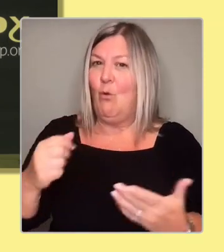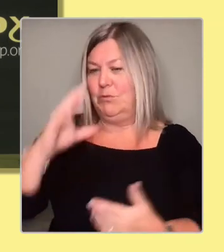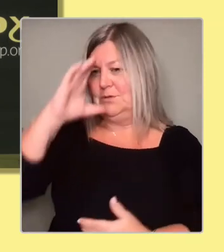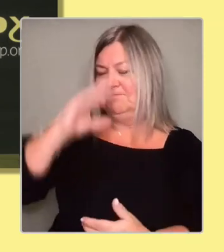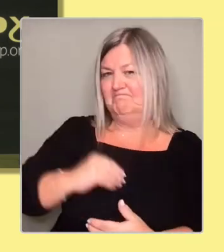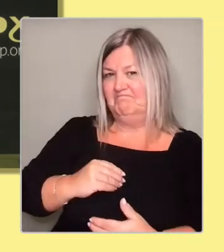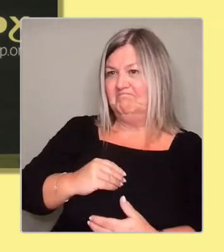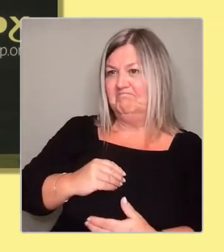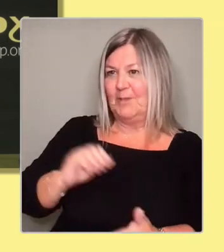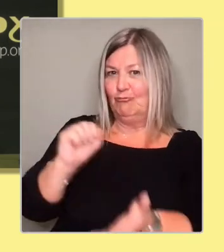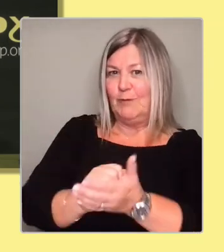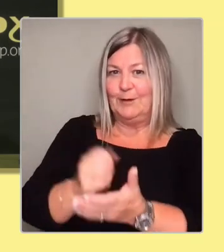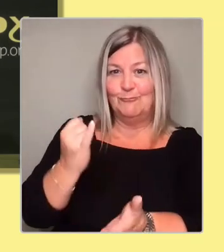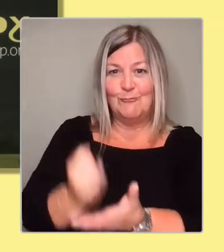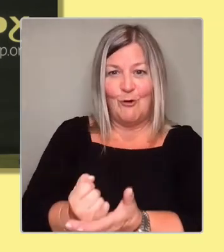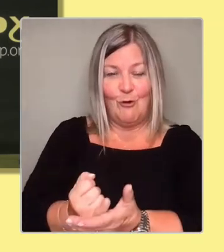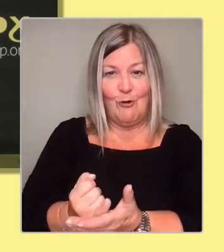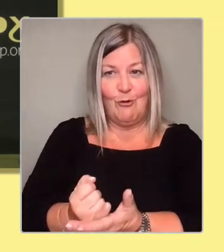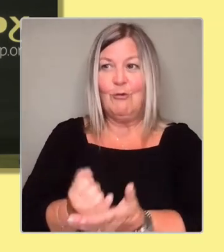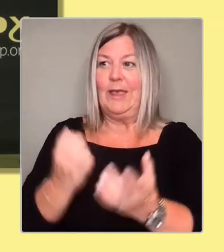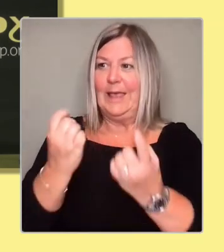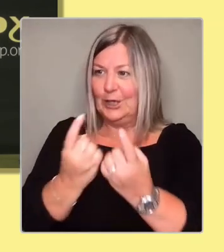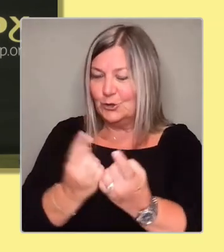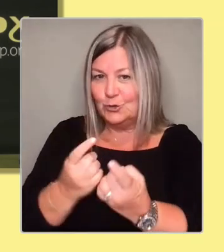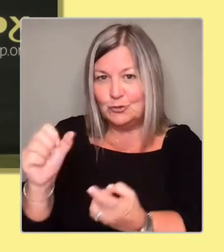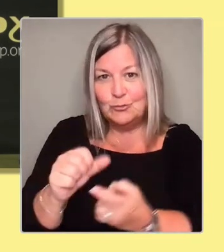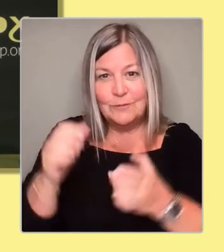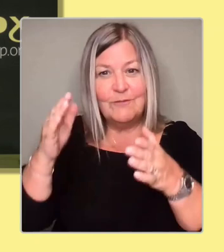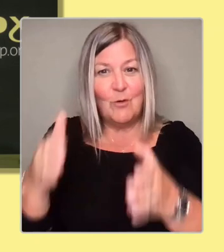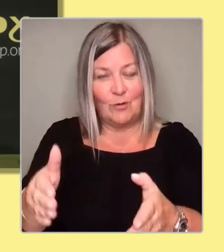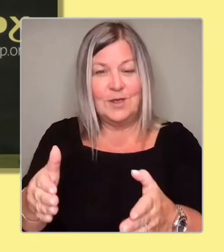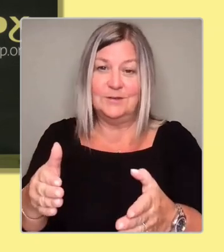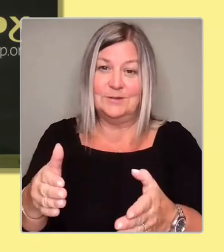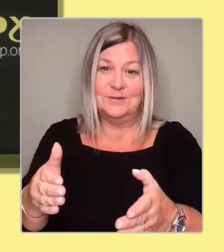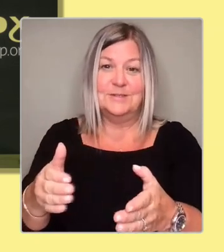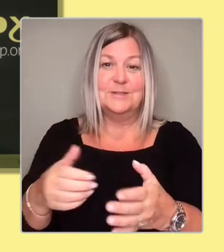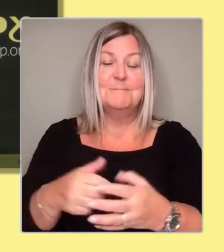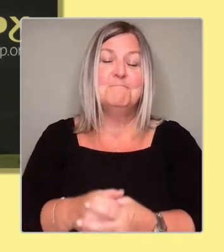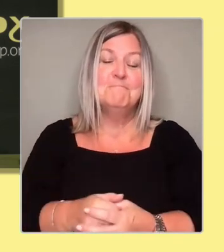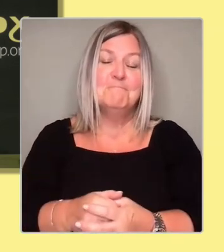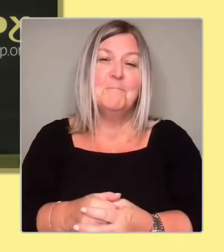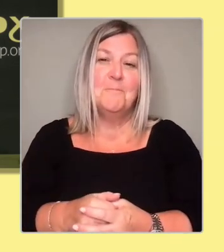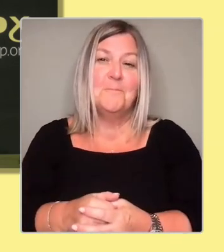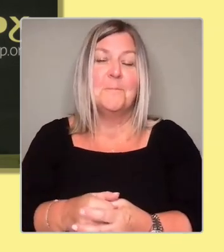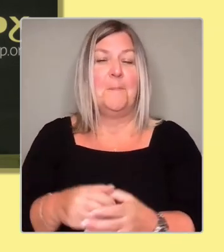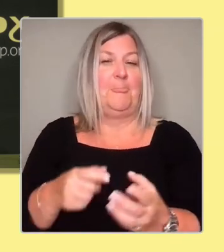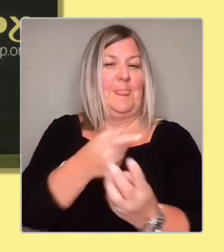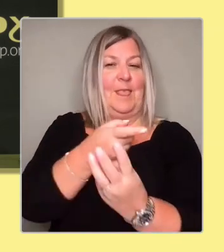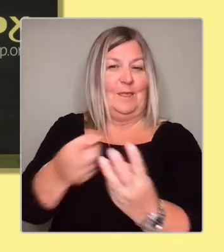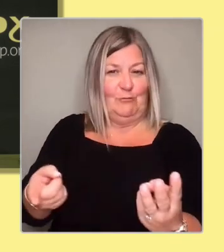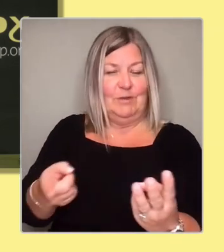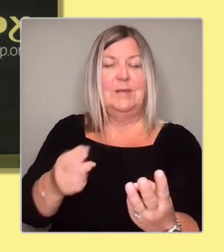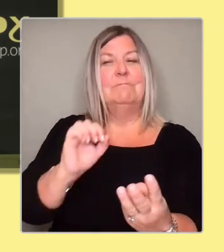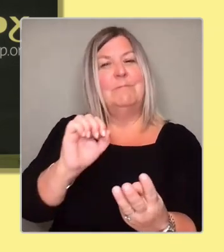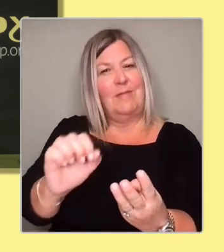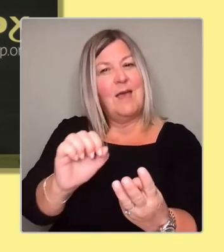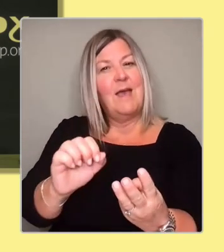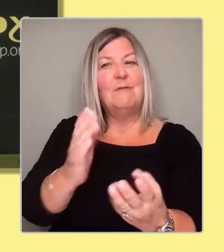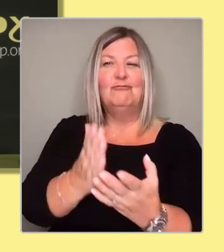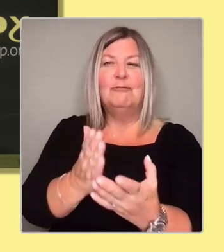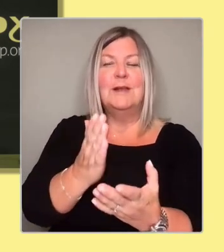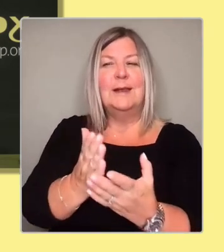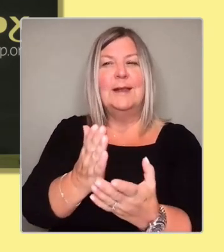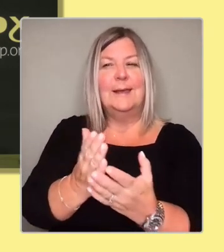should be focusing on. And they are the source of so many good ideas.